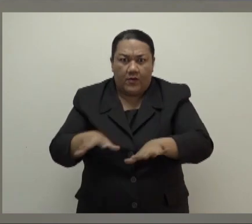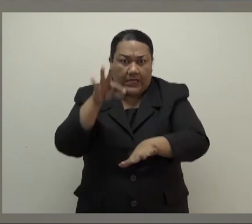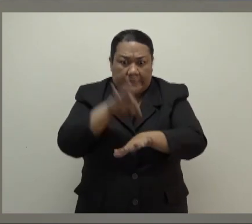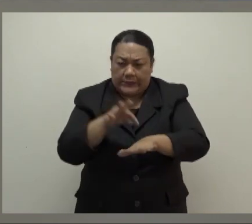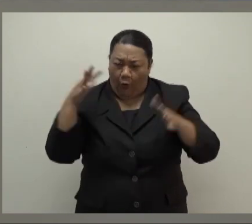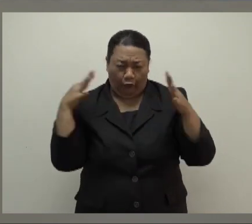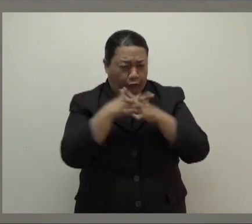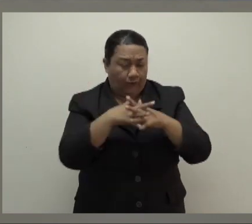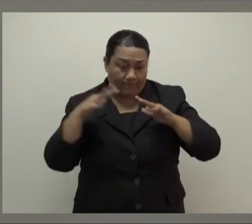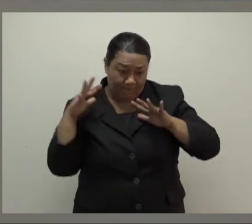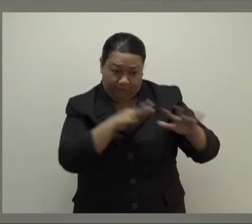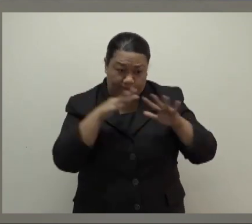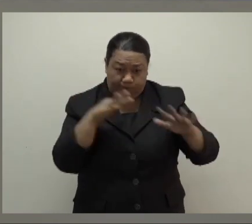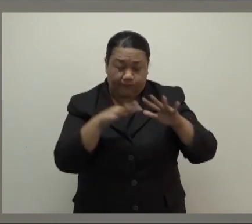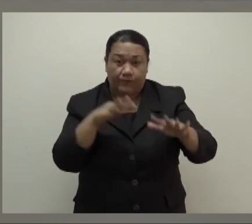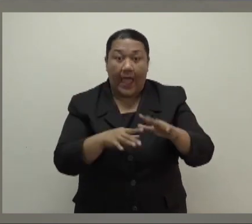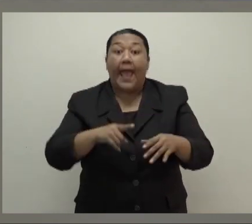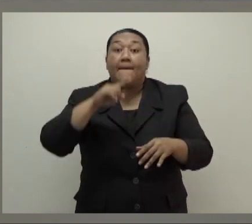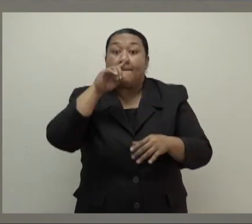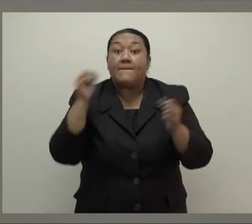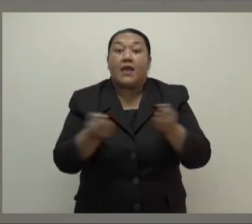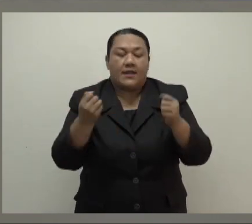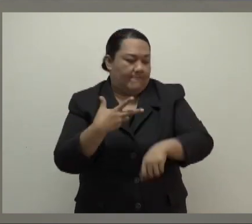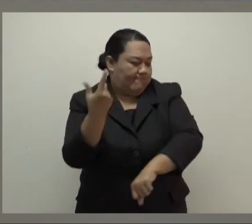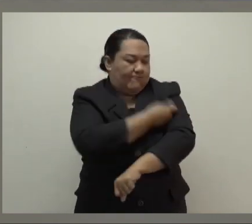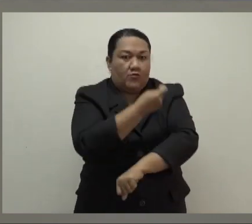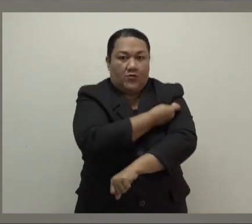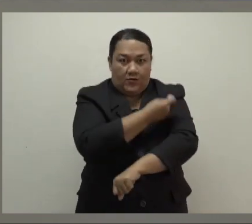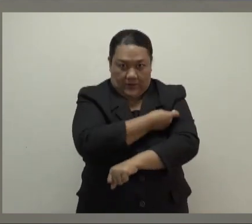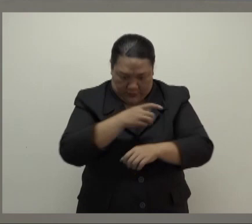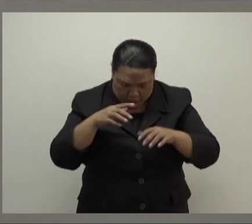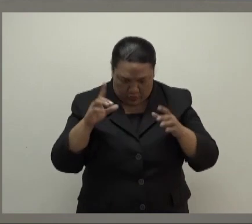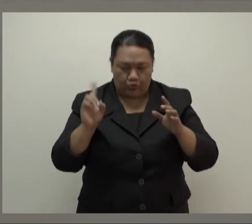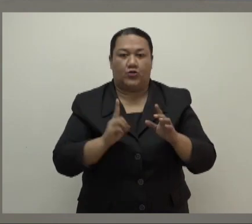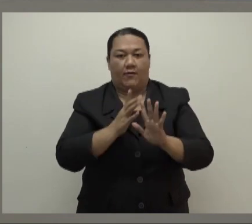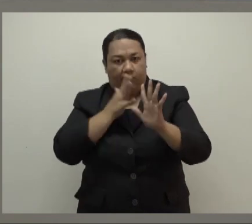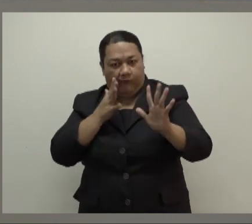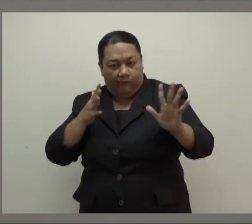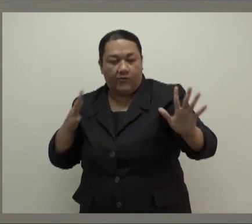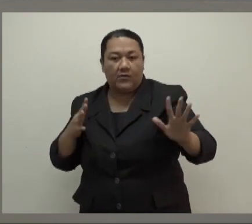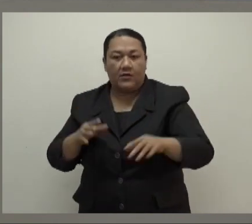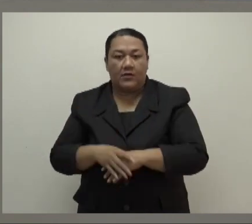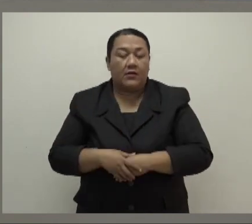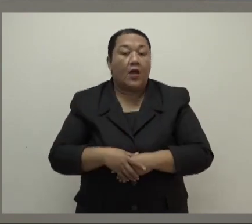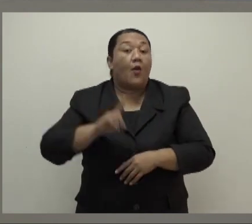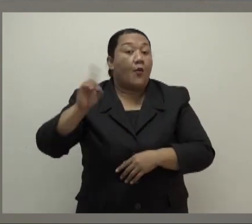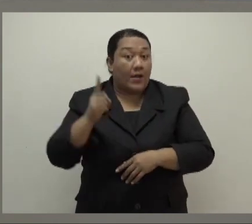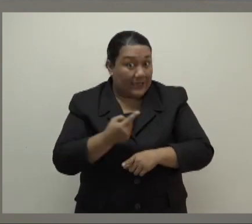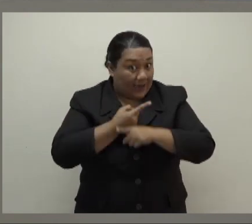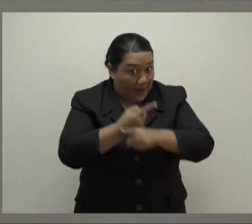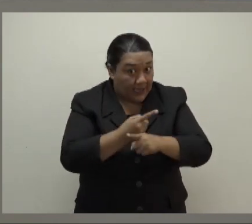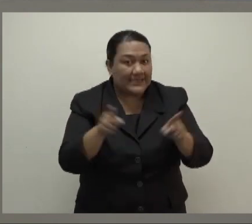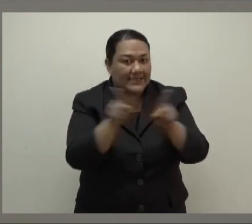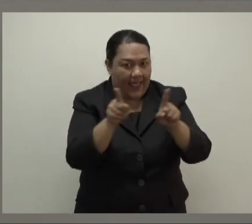and the number of boosted Fijians is rising every day. It's time for a new direction, one that is guided by the same